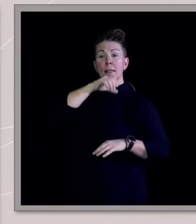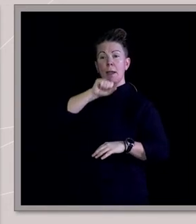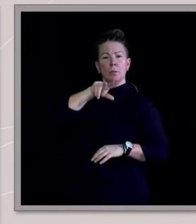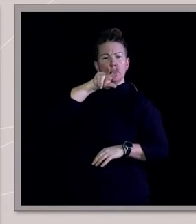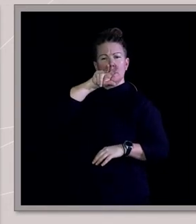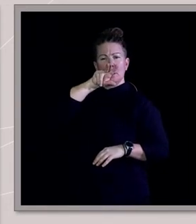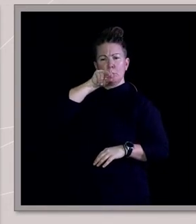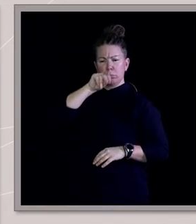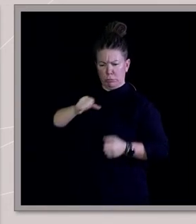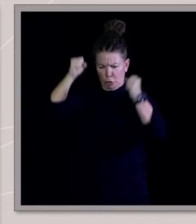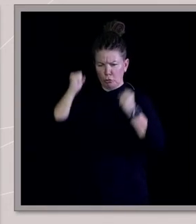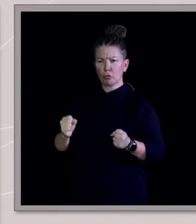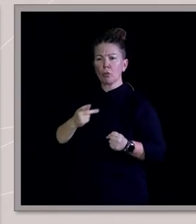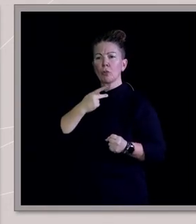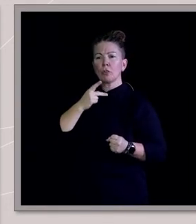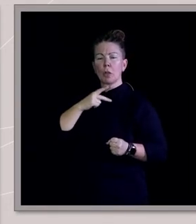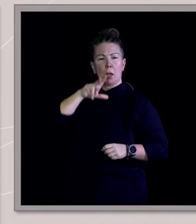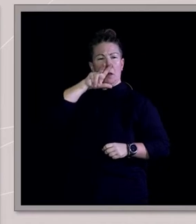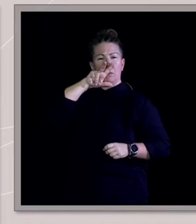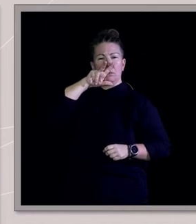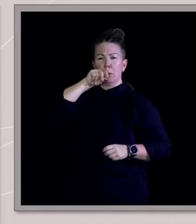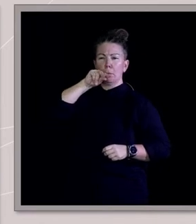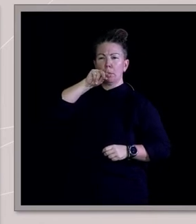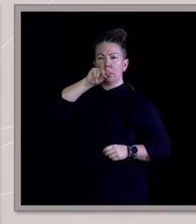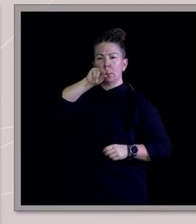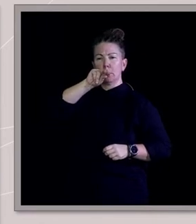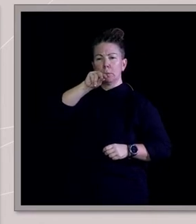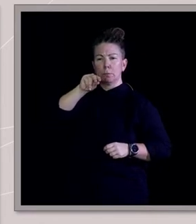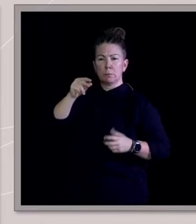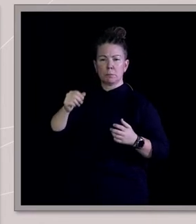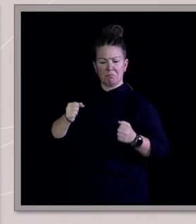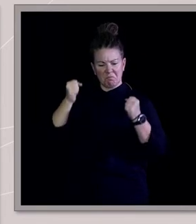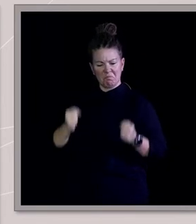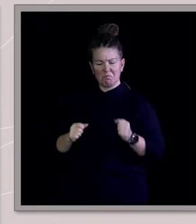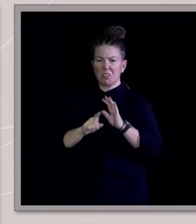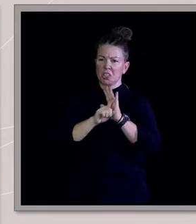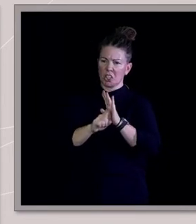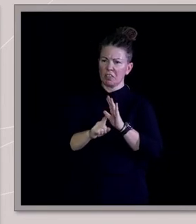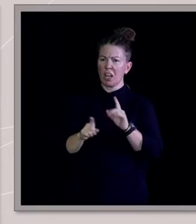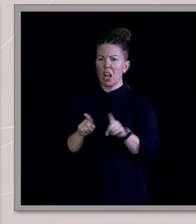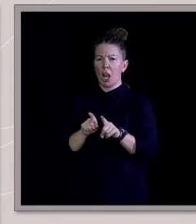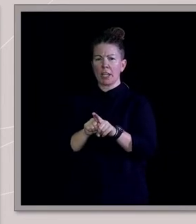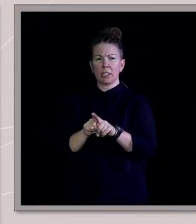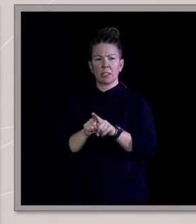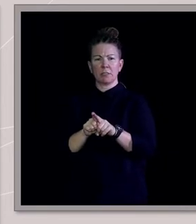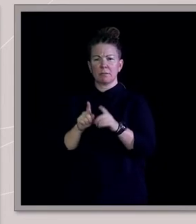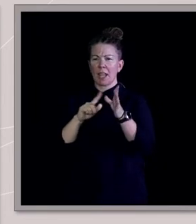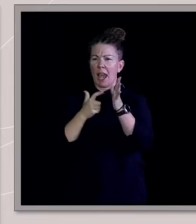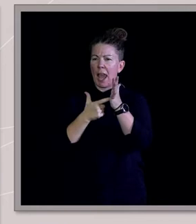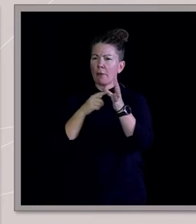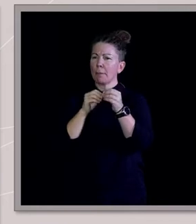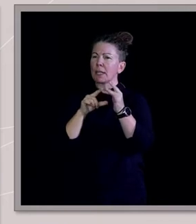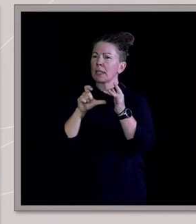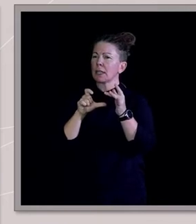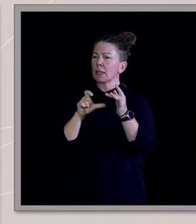out, often in a stronger voice, in these assertive, strong languages, almost sounding like Arabic or Hebrew.